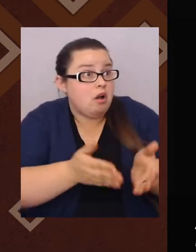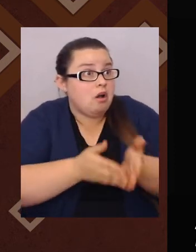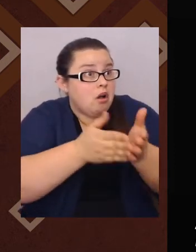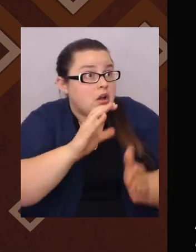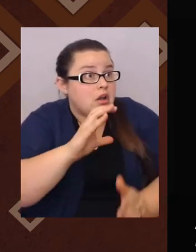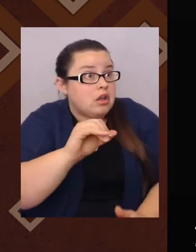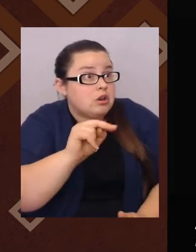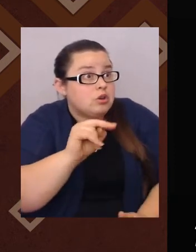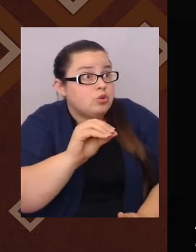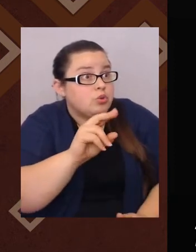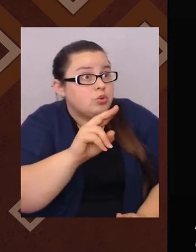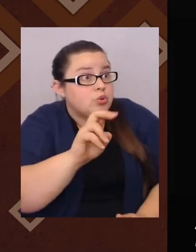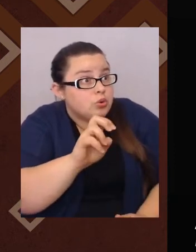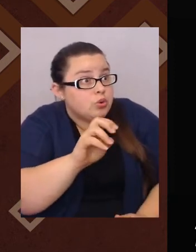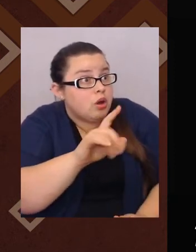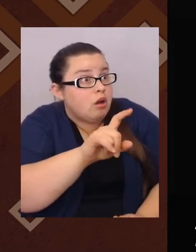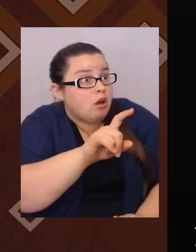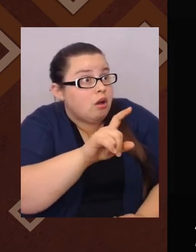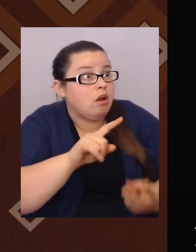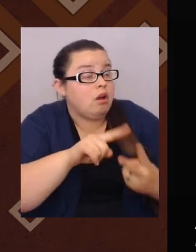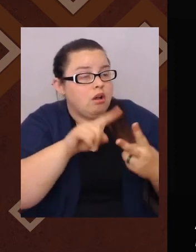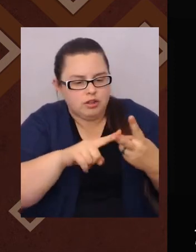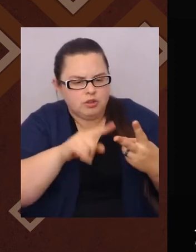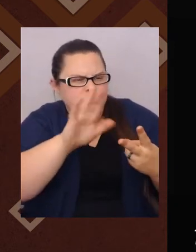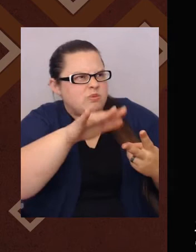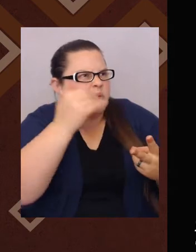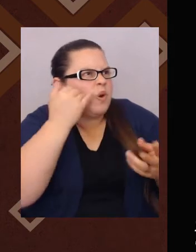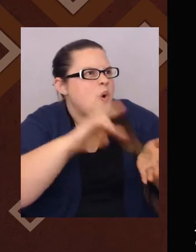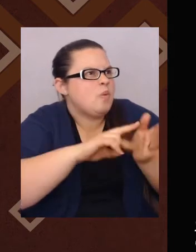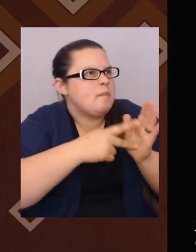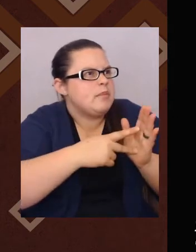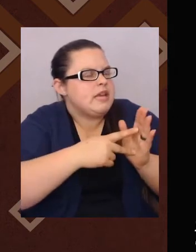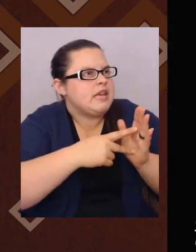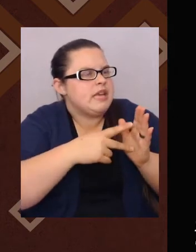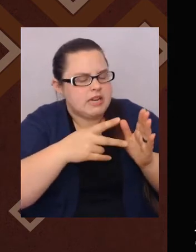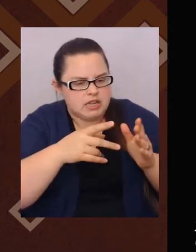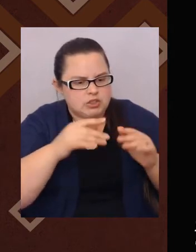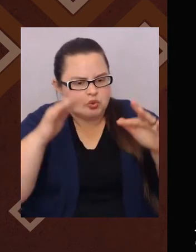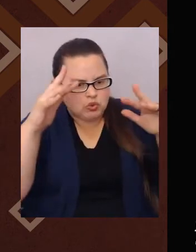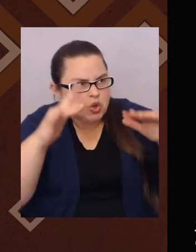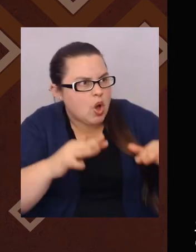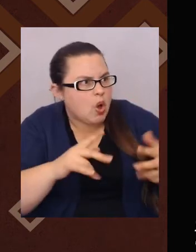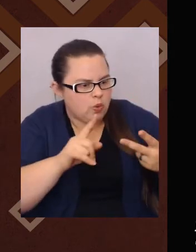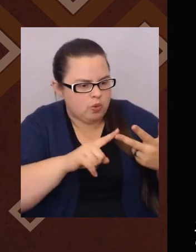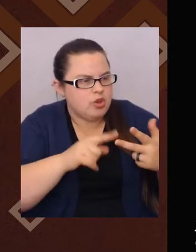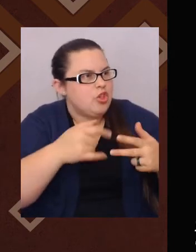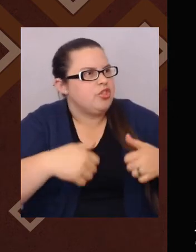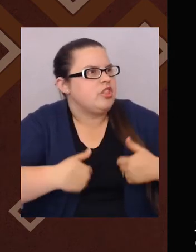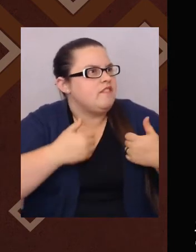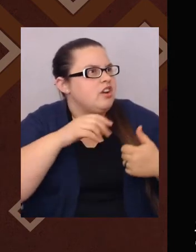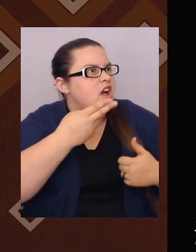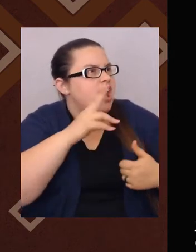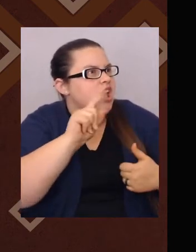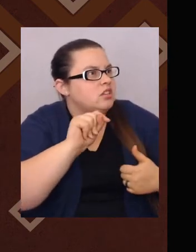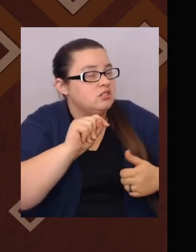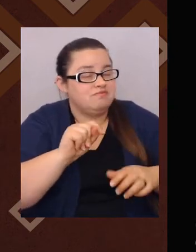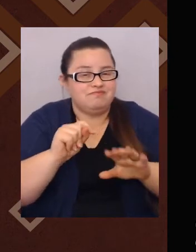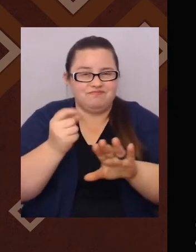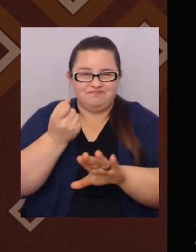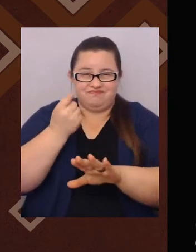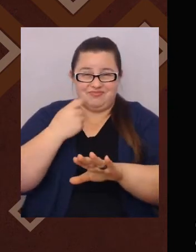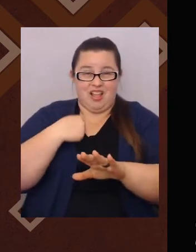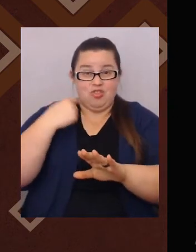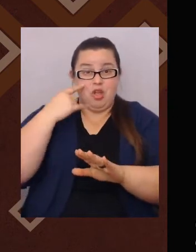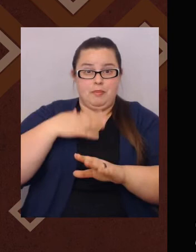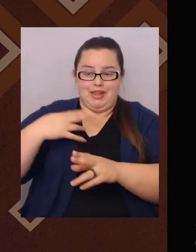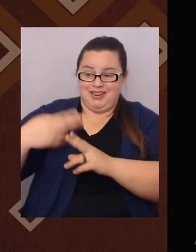it in a little checkbox on a form and I'm confused on whether I should put Latino or Hispanic, but I'm Mexican. As